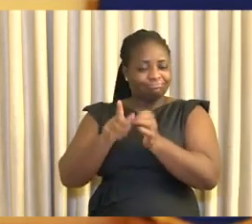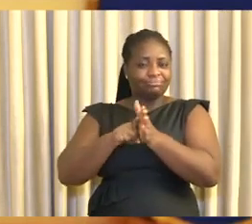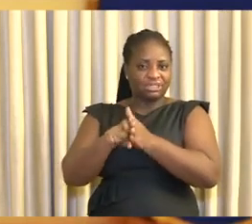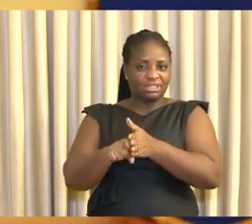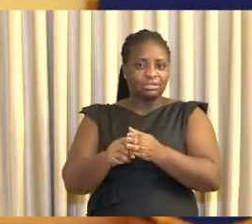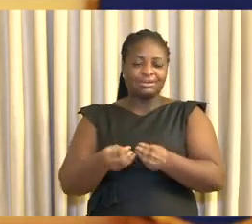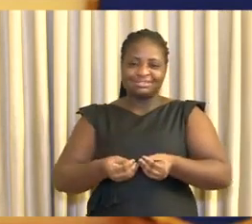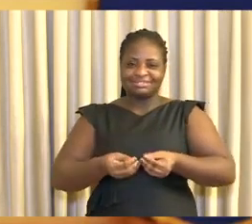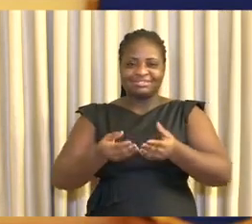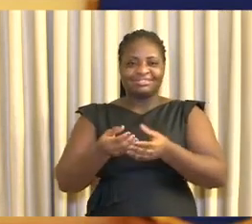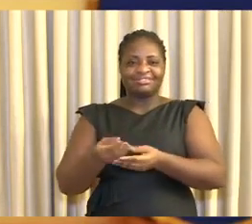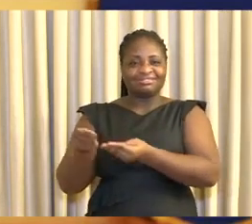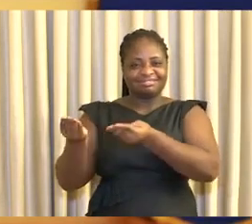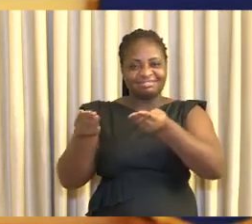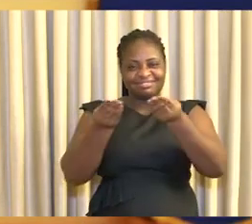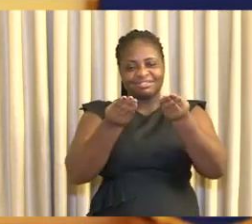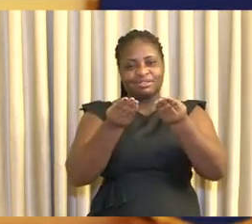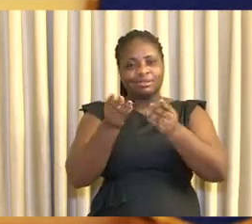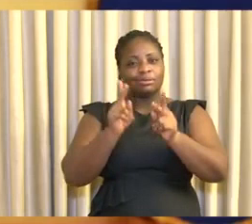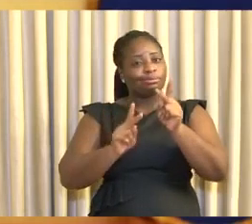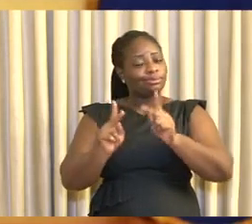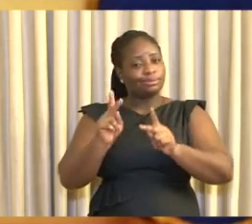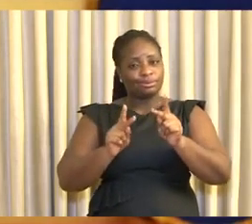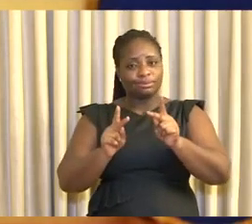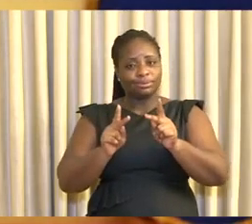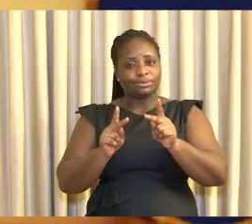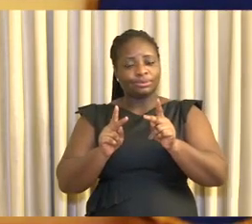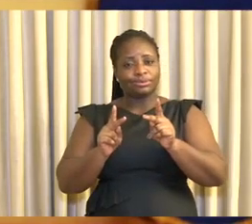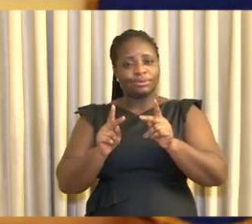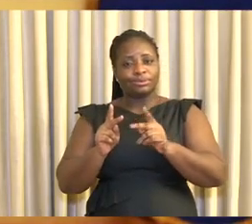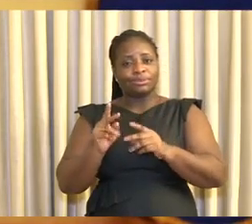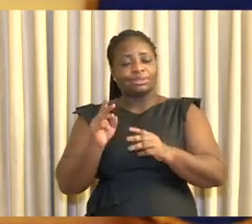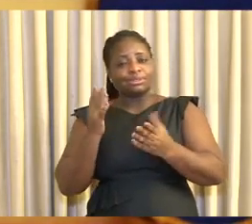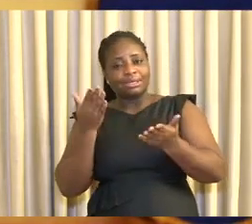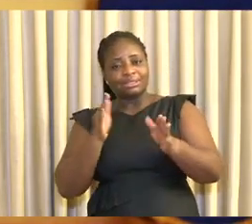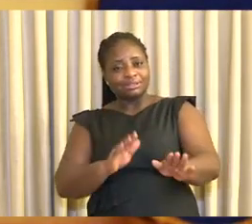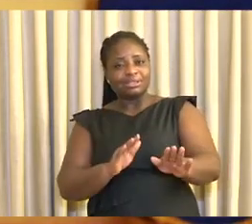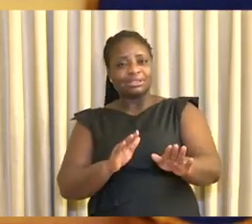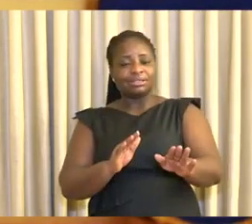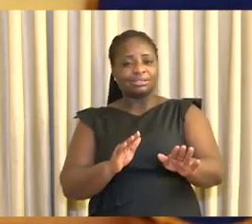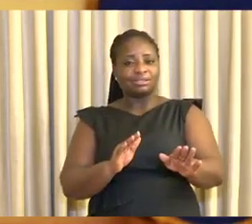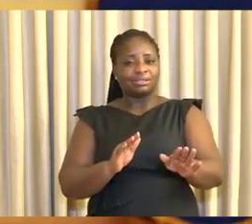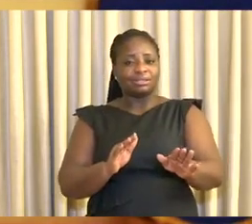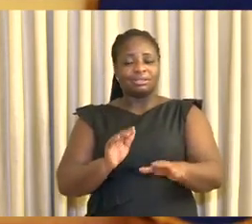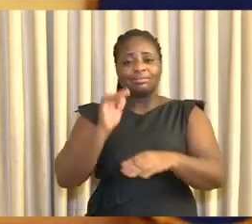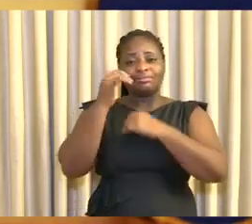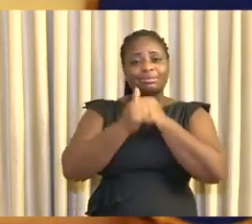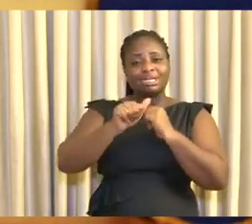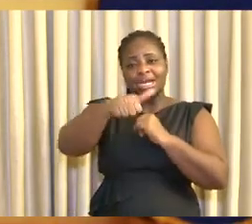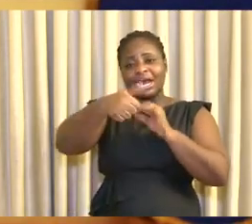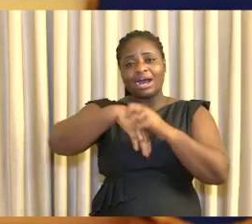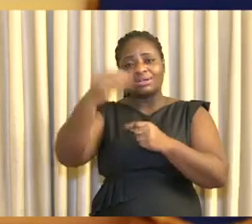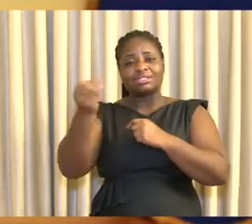virus. And I extend the condolences of all your compatriots at home to all